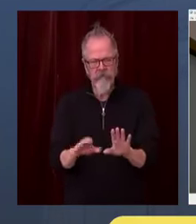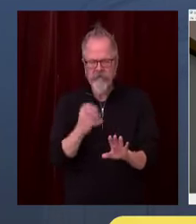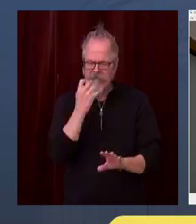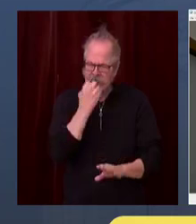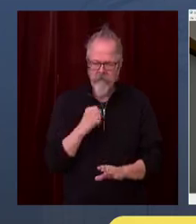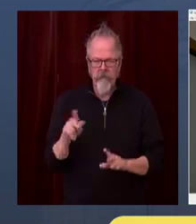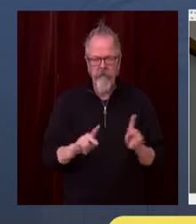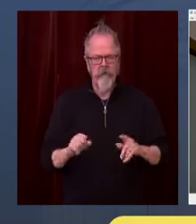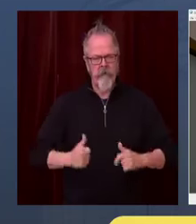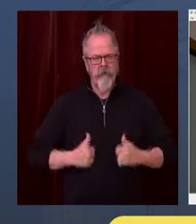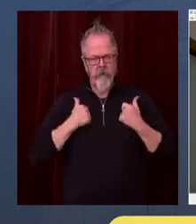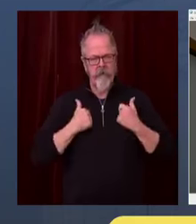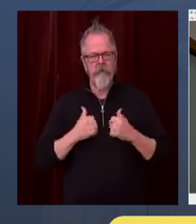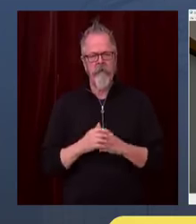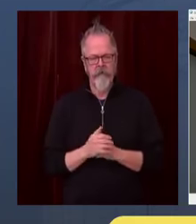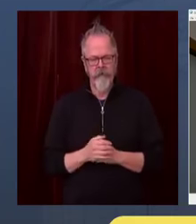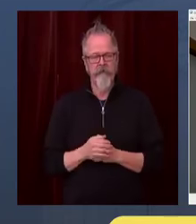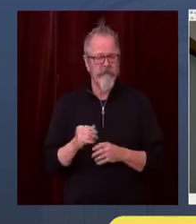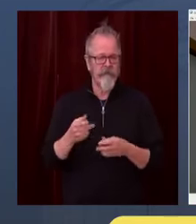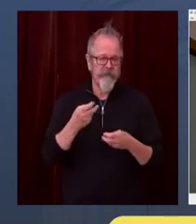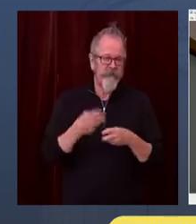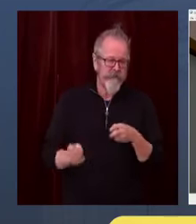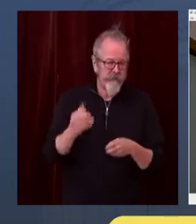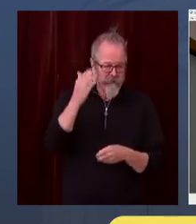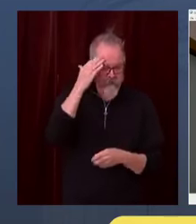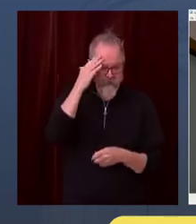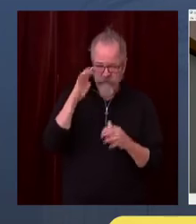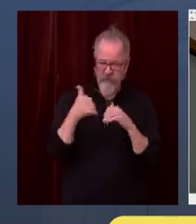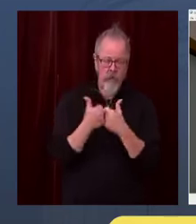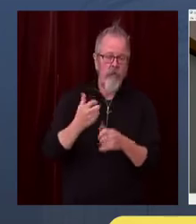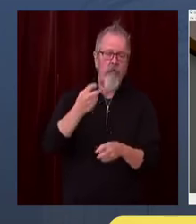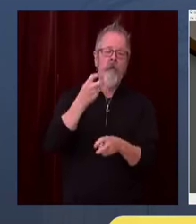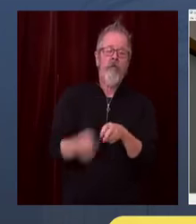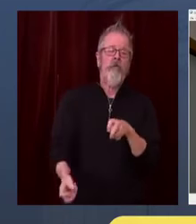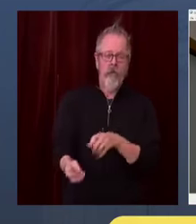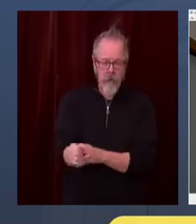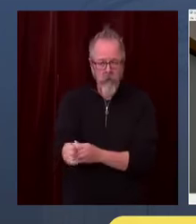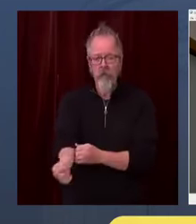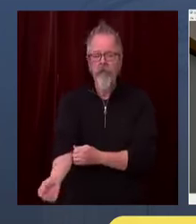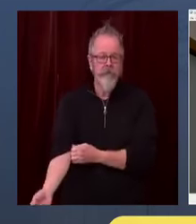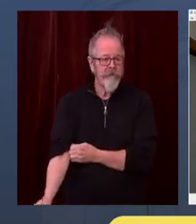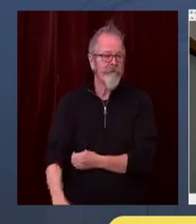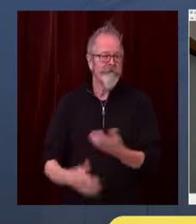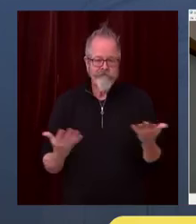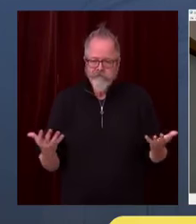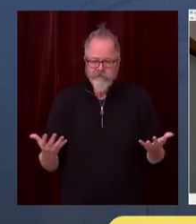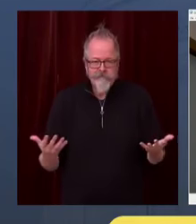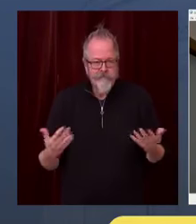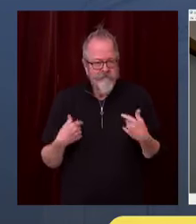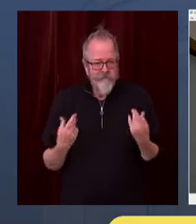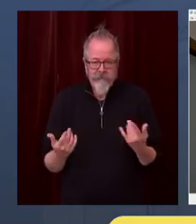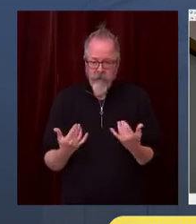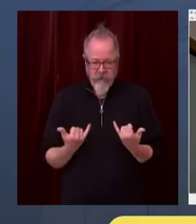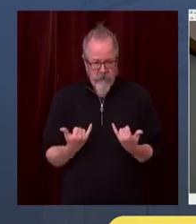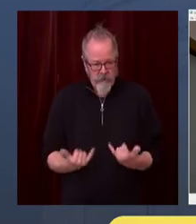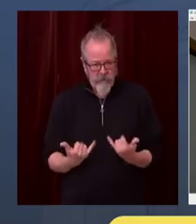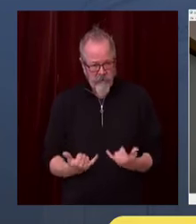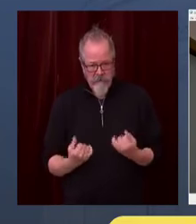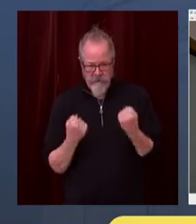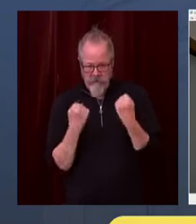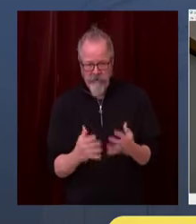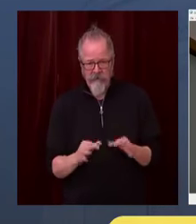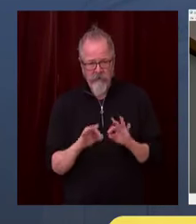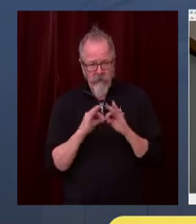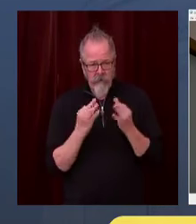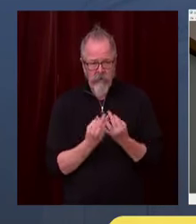are going to be hard. These times have been devastating for so many, so many families and small businesses. People are